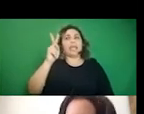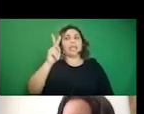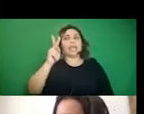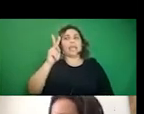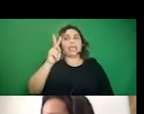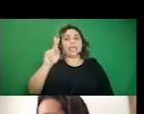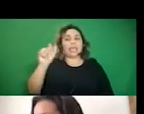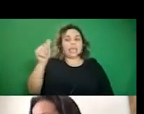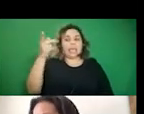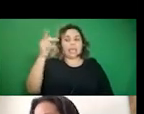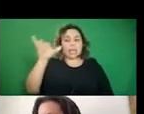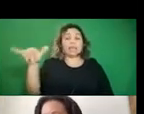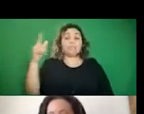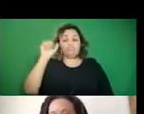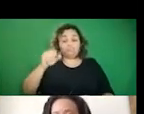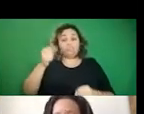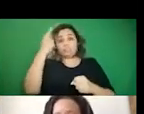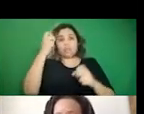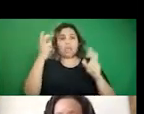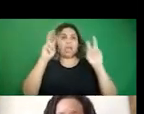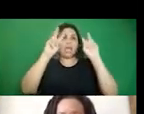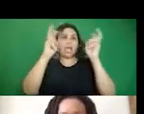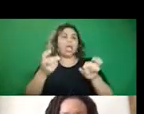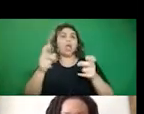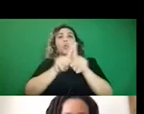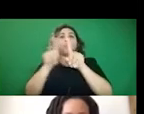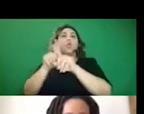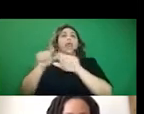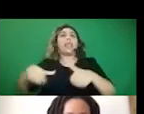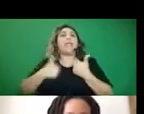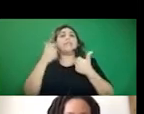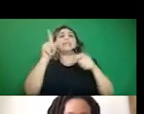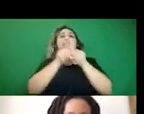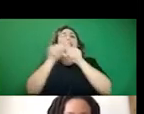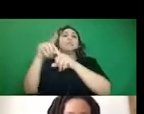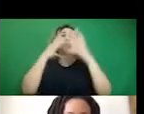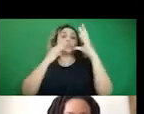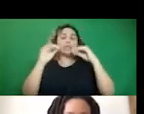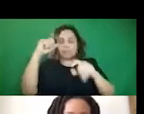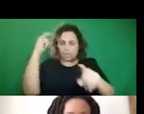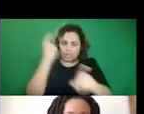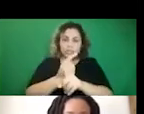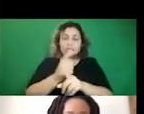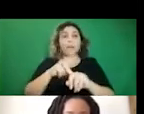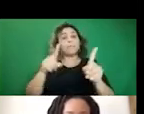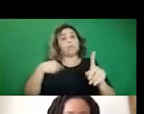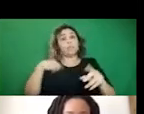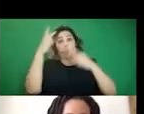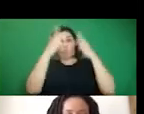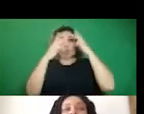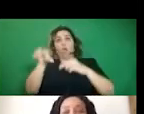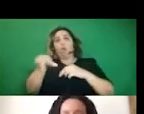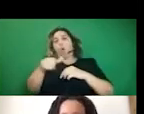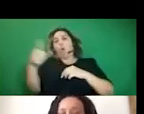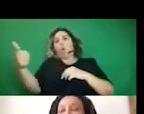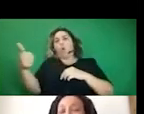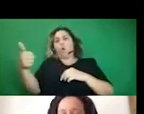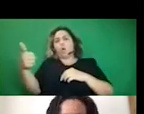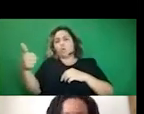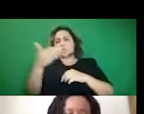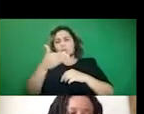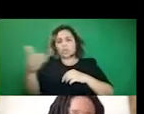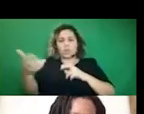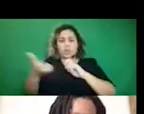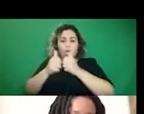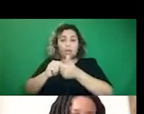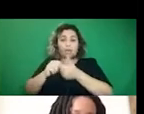agree that it's an issue that people can't like, aren't living in the same reality, but I also just worry about saying it is the most pressing issue given that